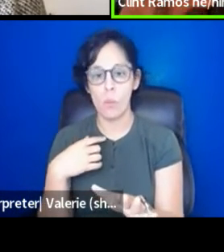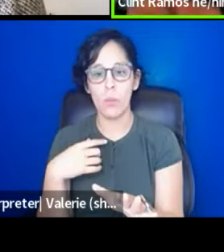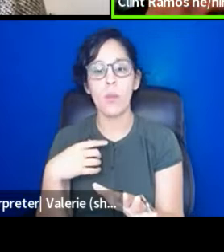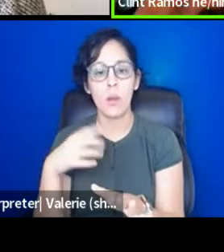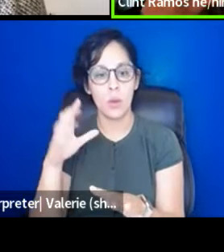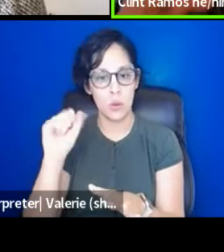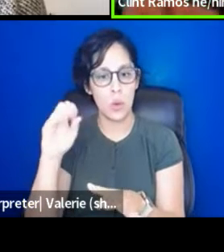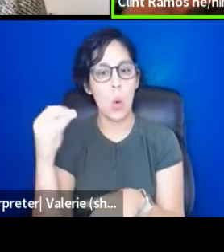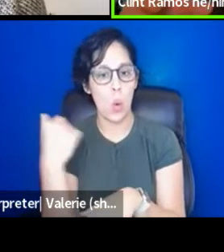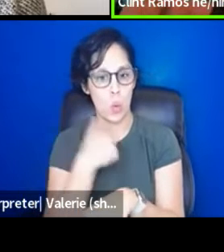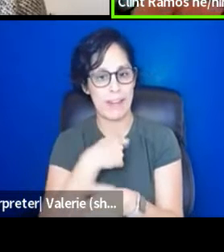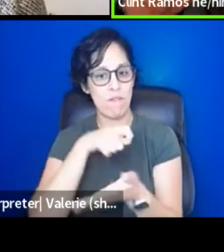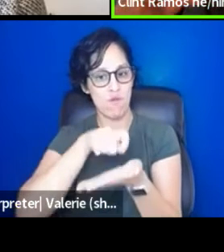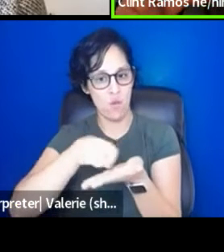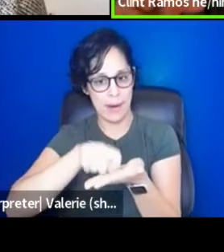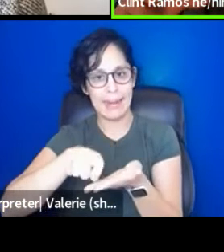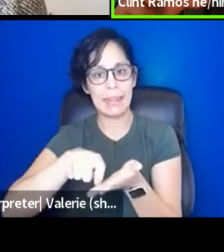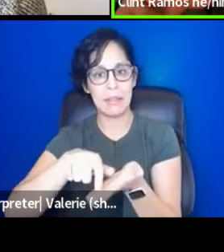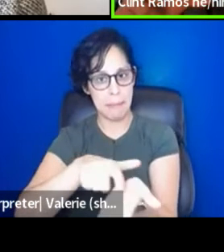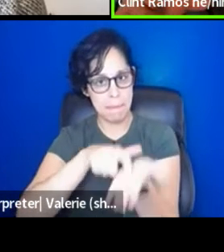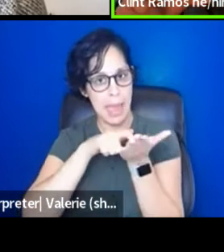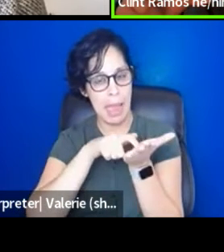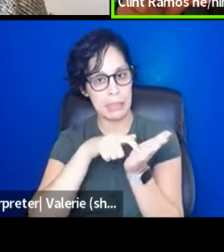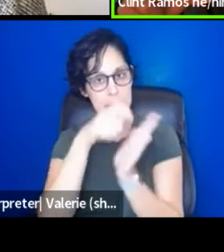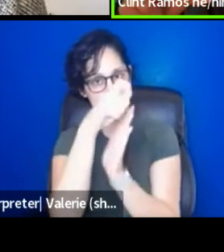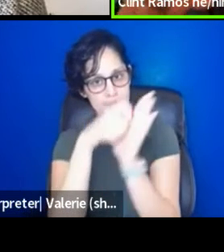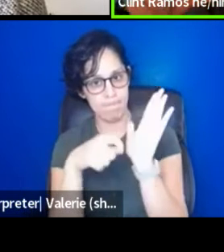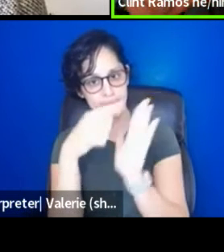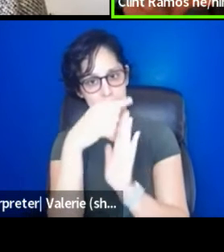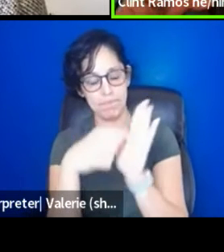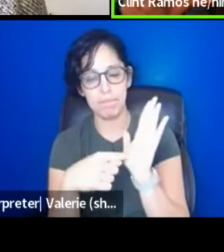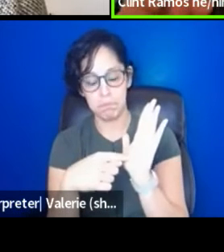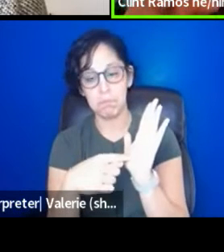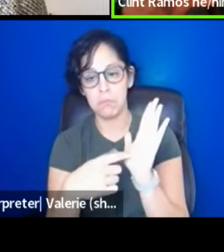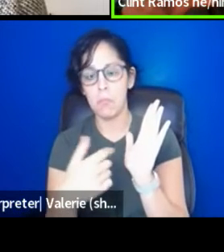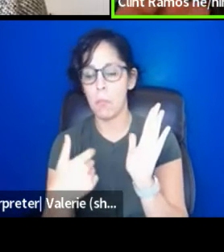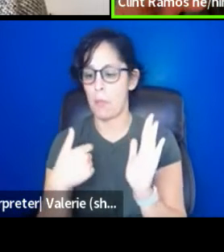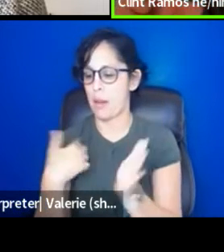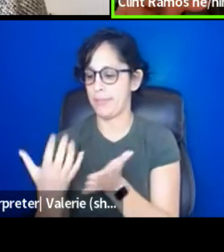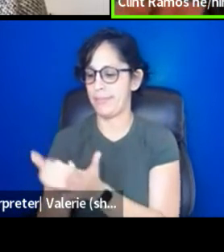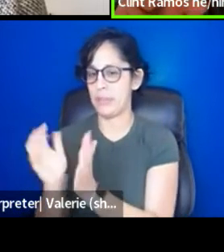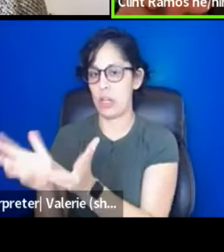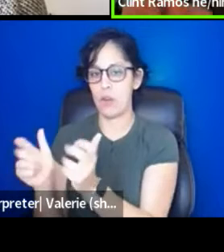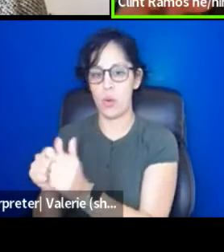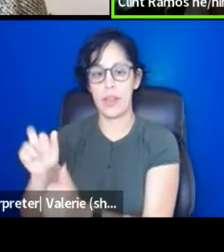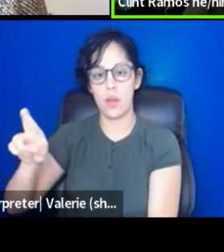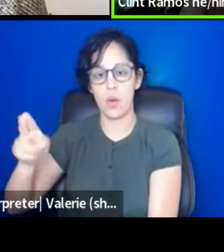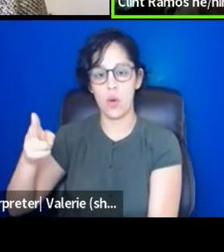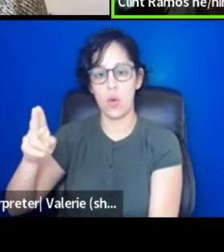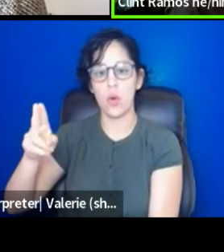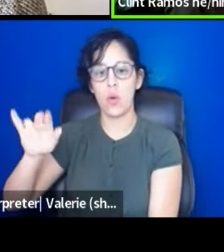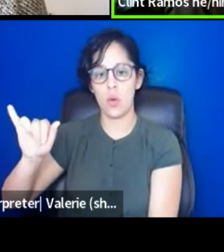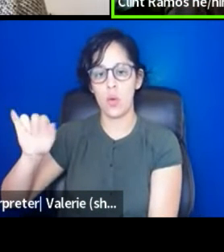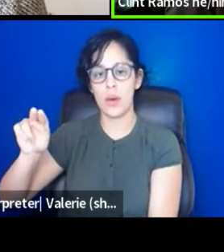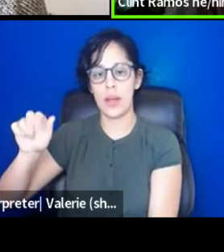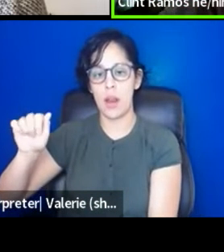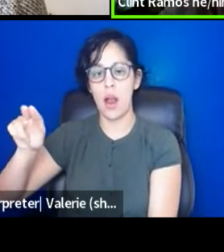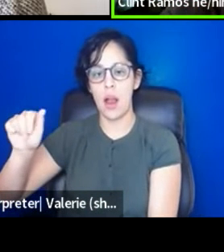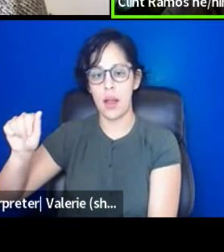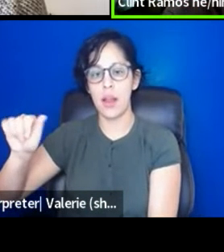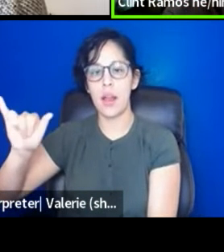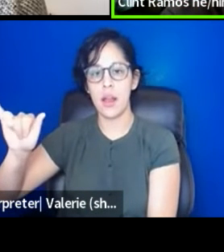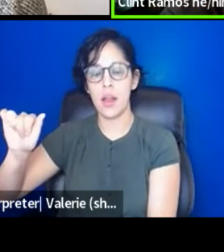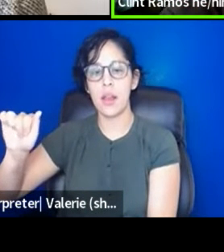the demands, and I had, I was having a, a conversation with Rihanna Yazzie, who runs New Native